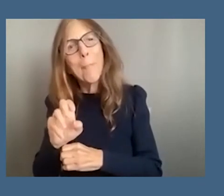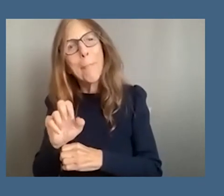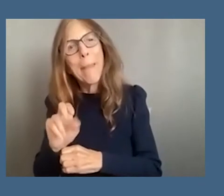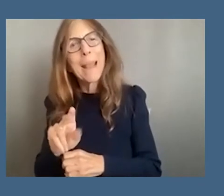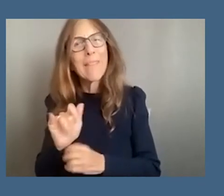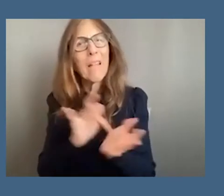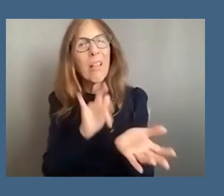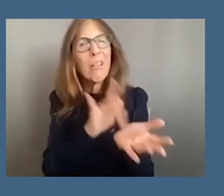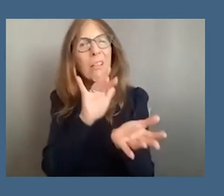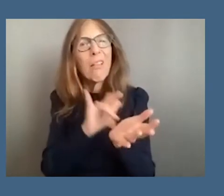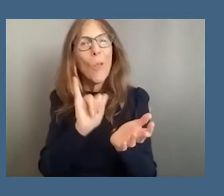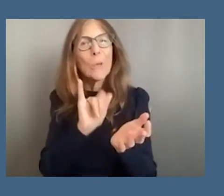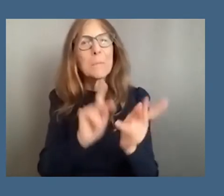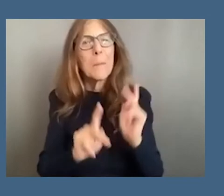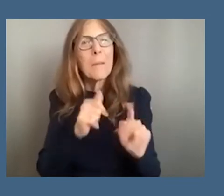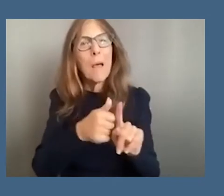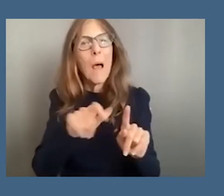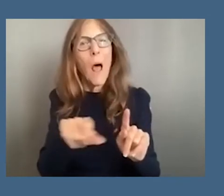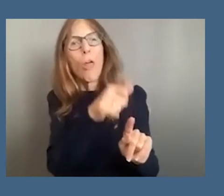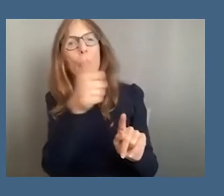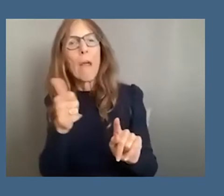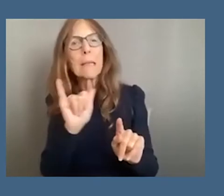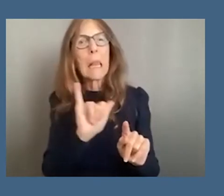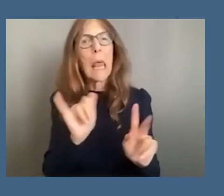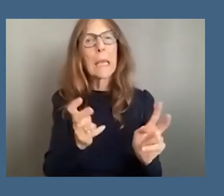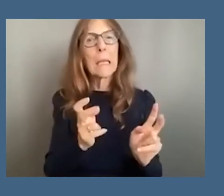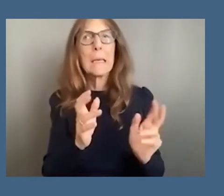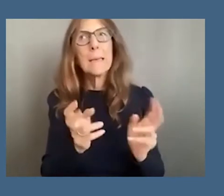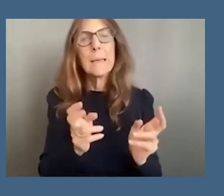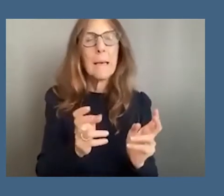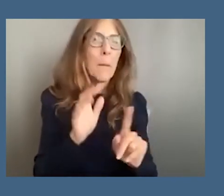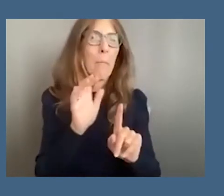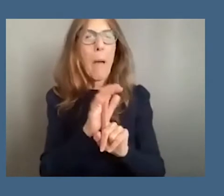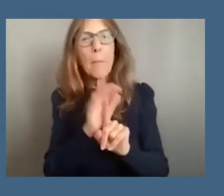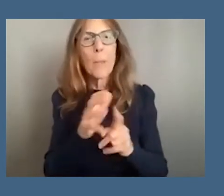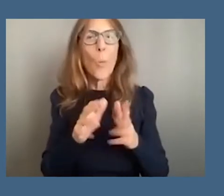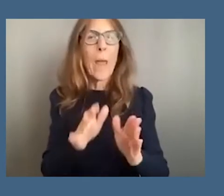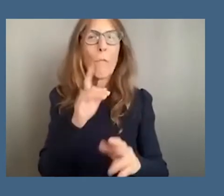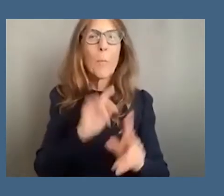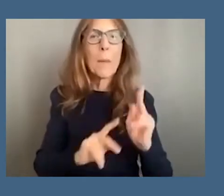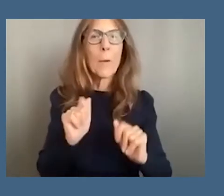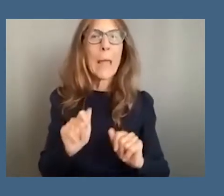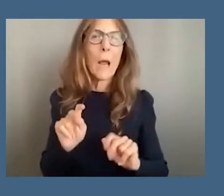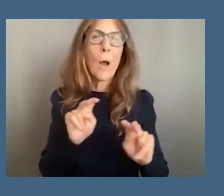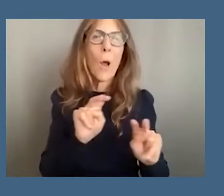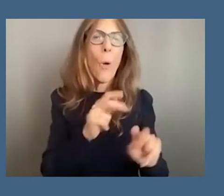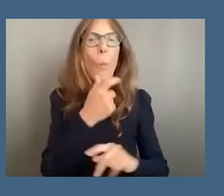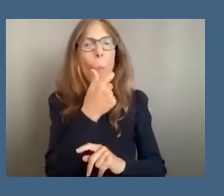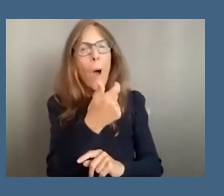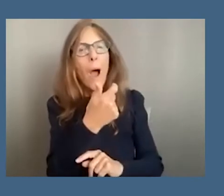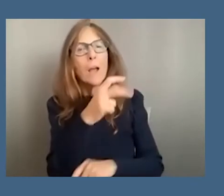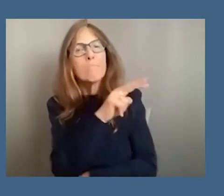are othered as being such a kind of popular mechanism for people to go and be entertained